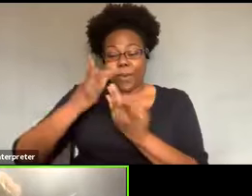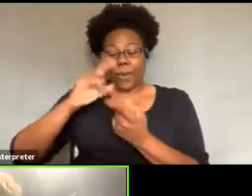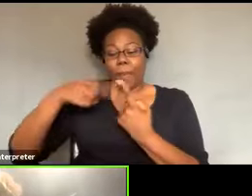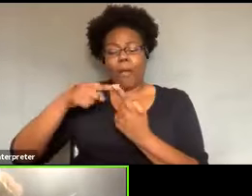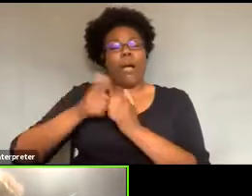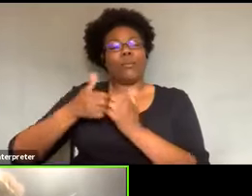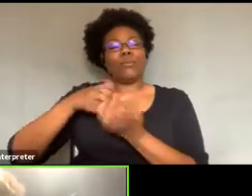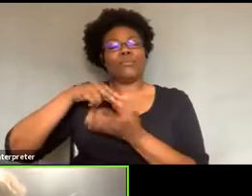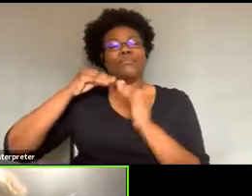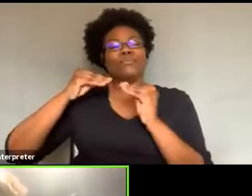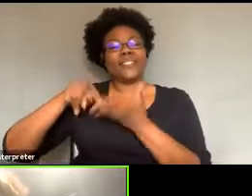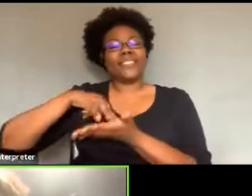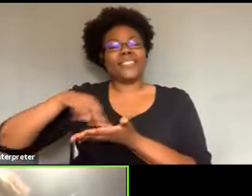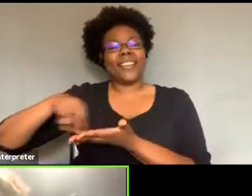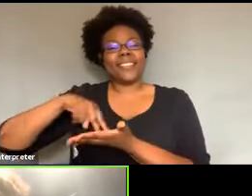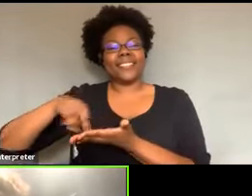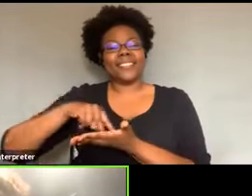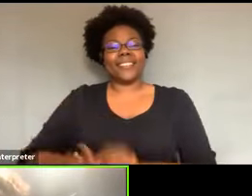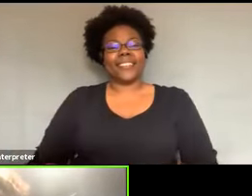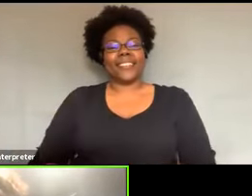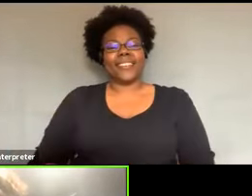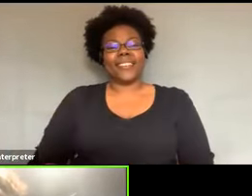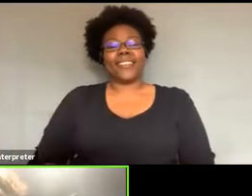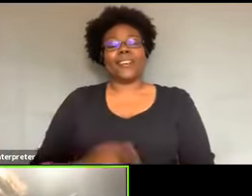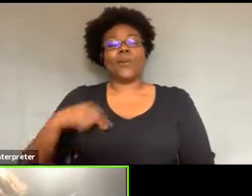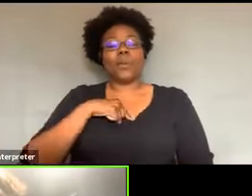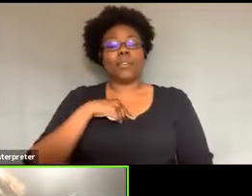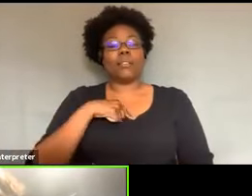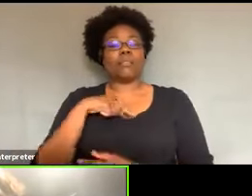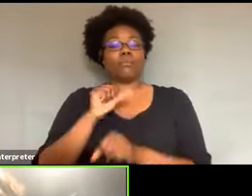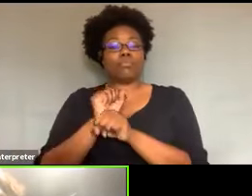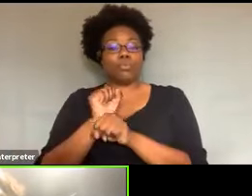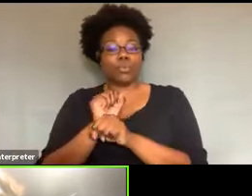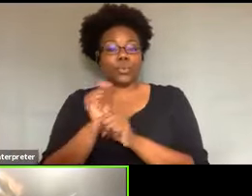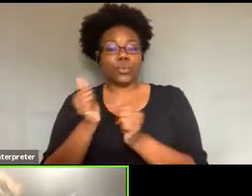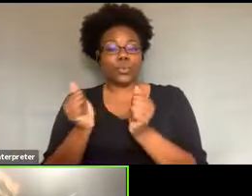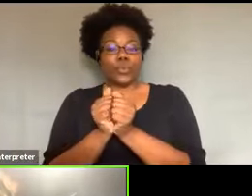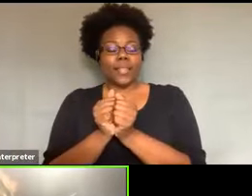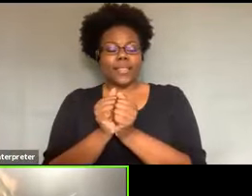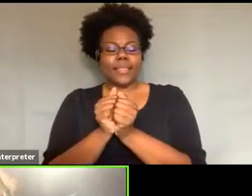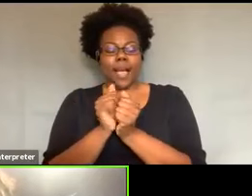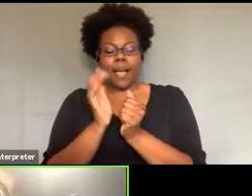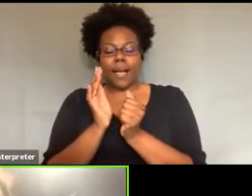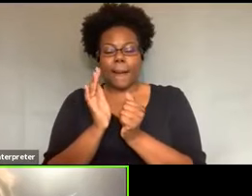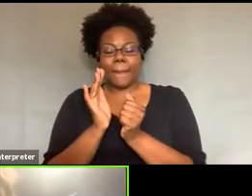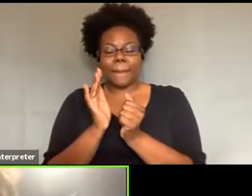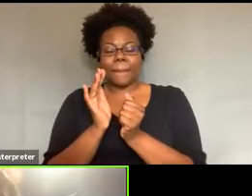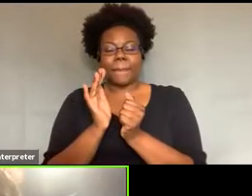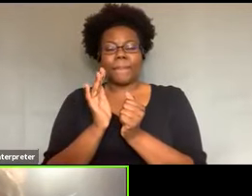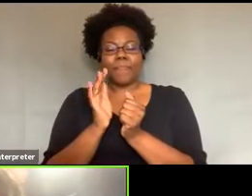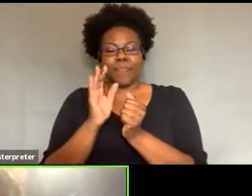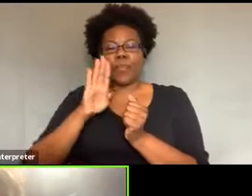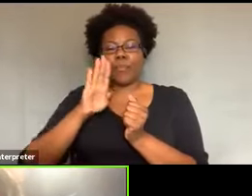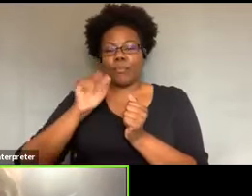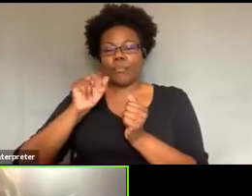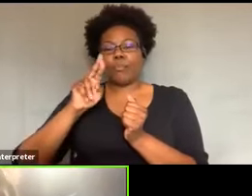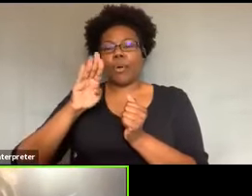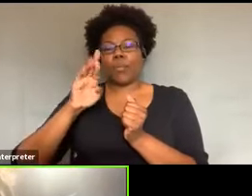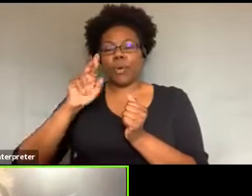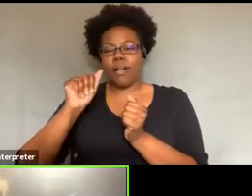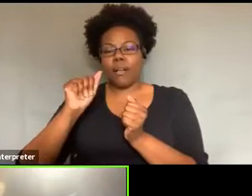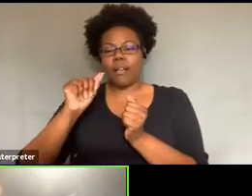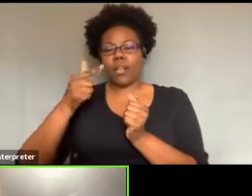with Barbara Greenberg-Gatek